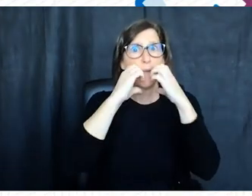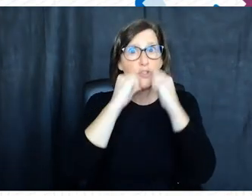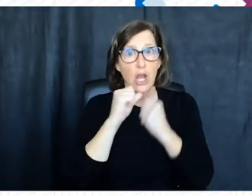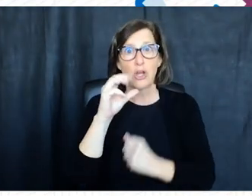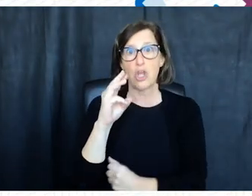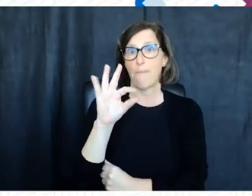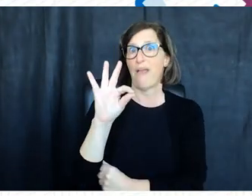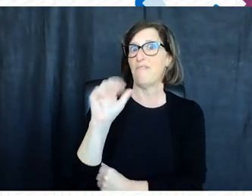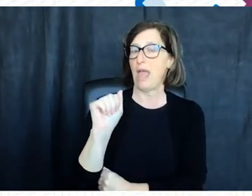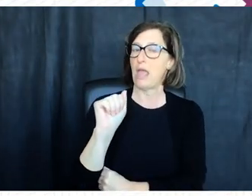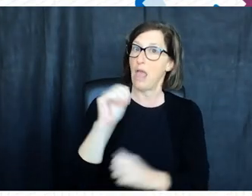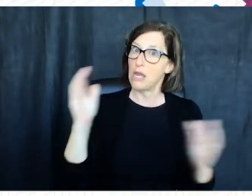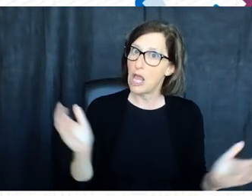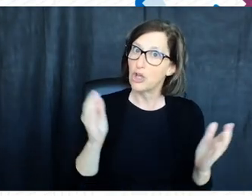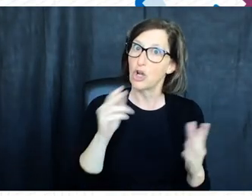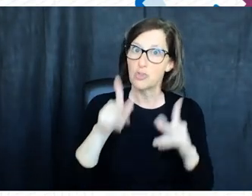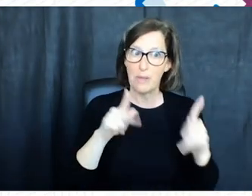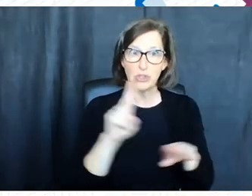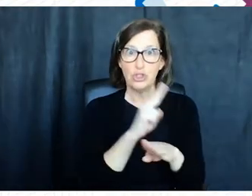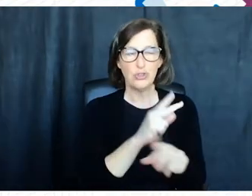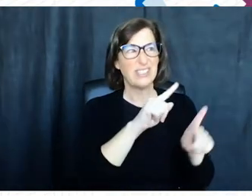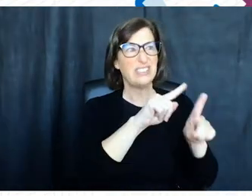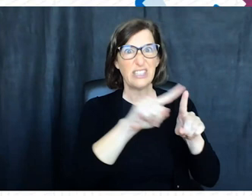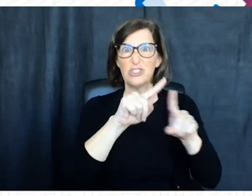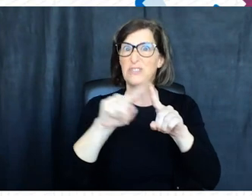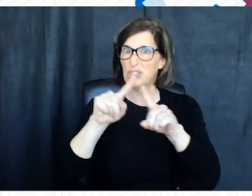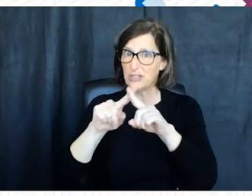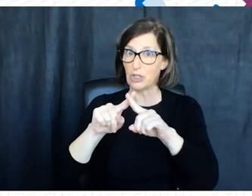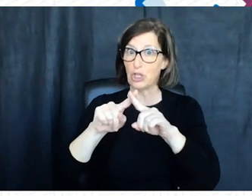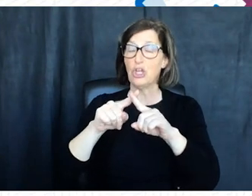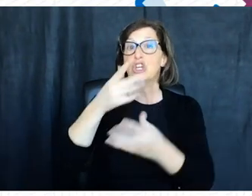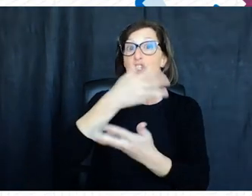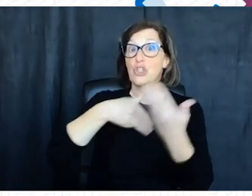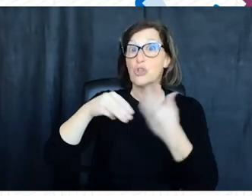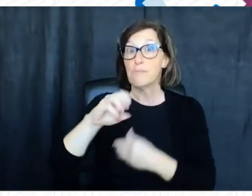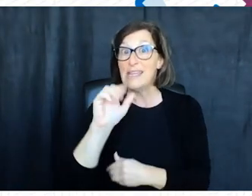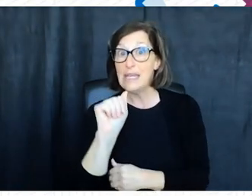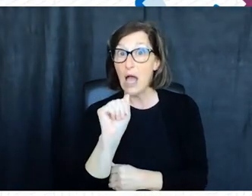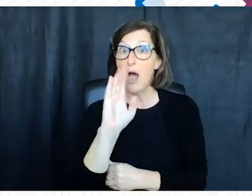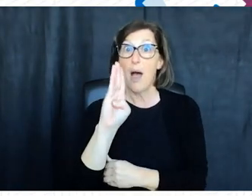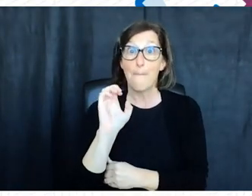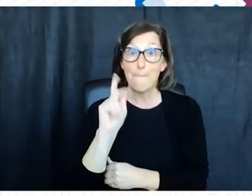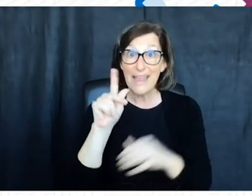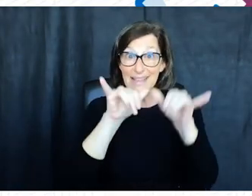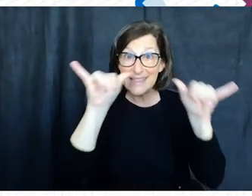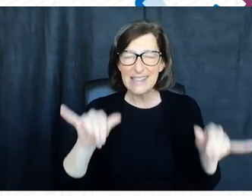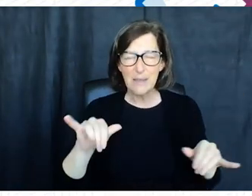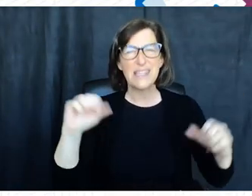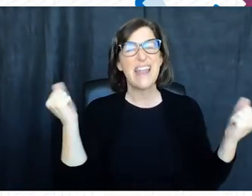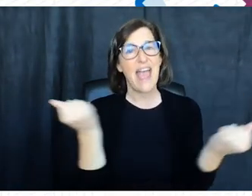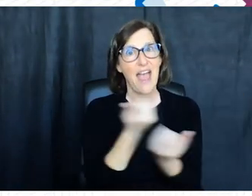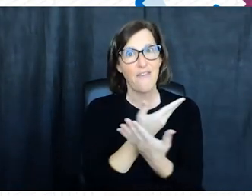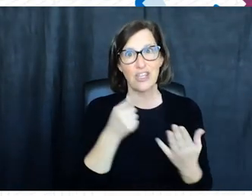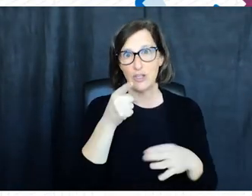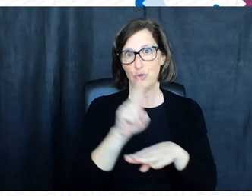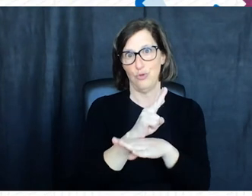embrace its utilization and encourage its adoption across various platforms from our social media accounts to our banking systems and everything in